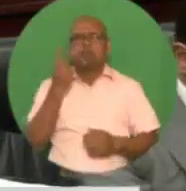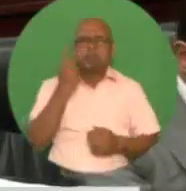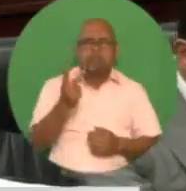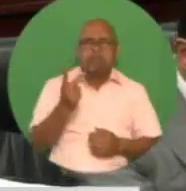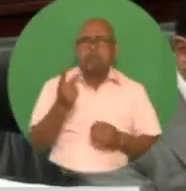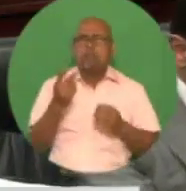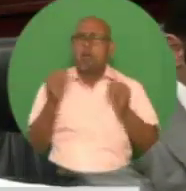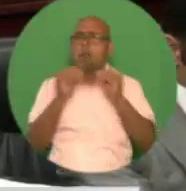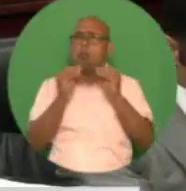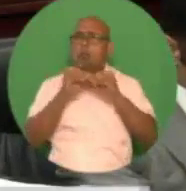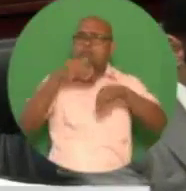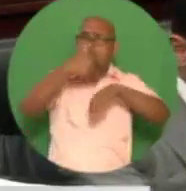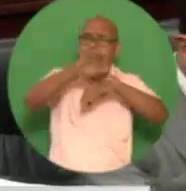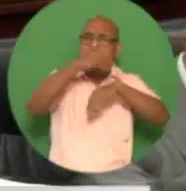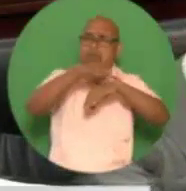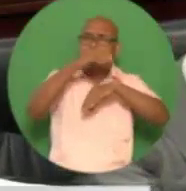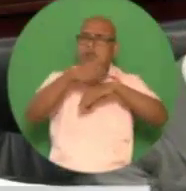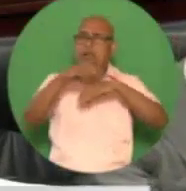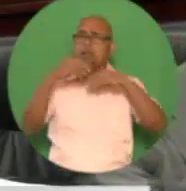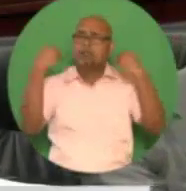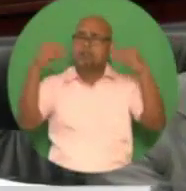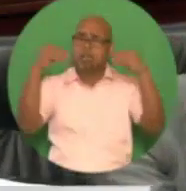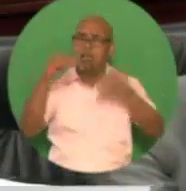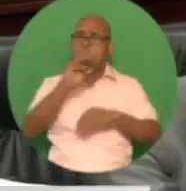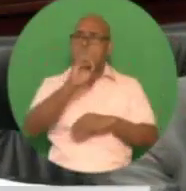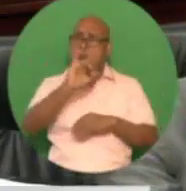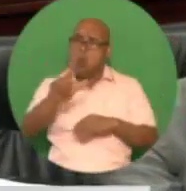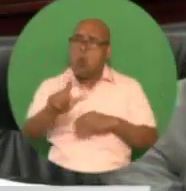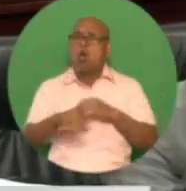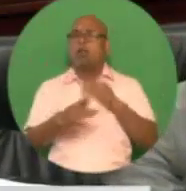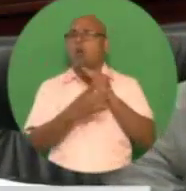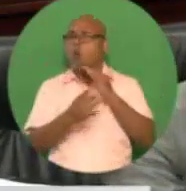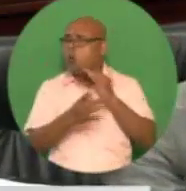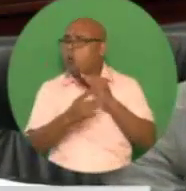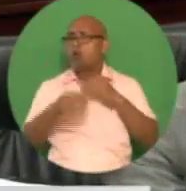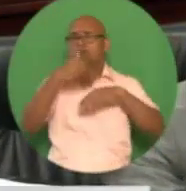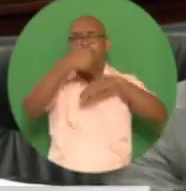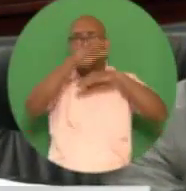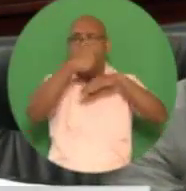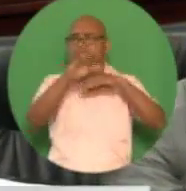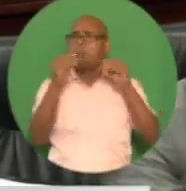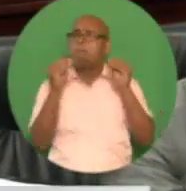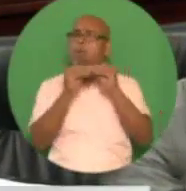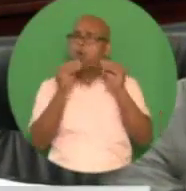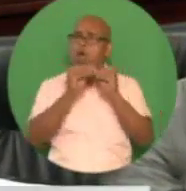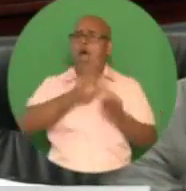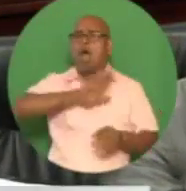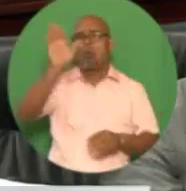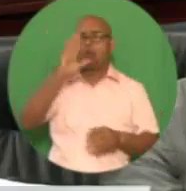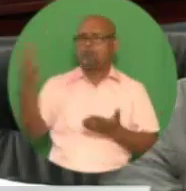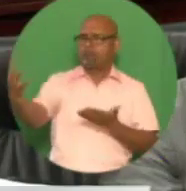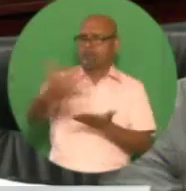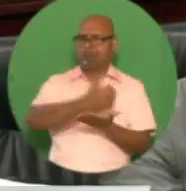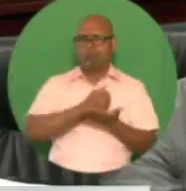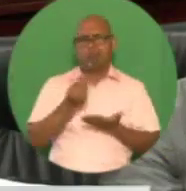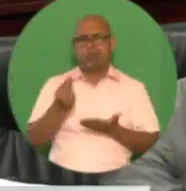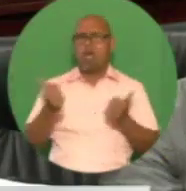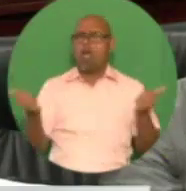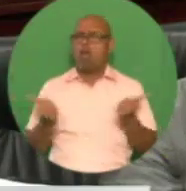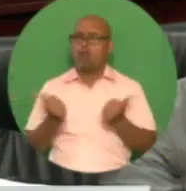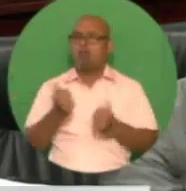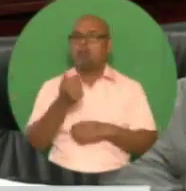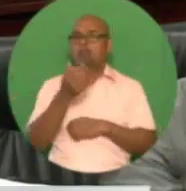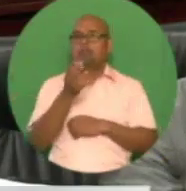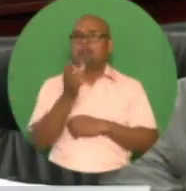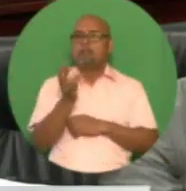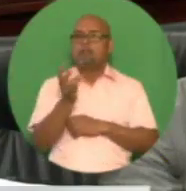outflow in the financial account that has now turned into a net inflow. In 2018, our liquid external assets remain